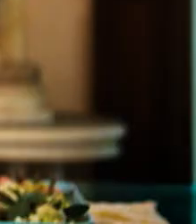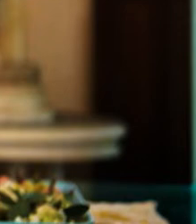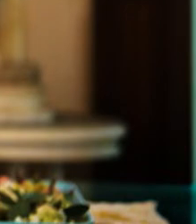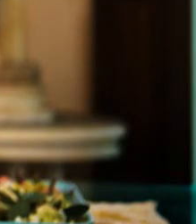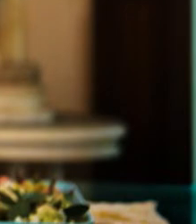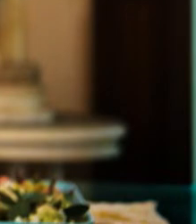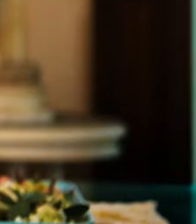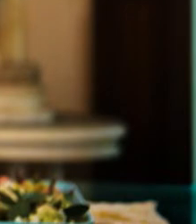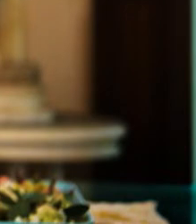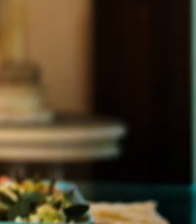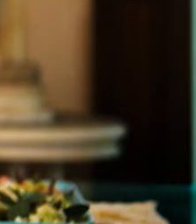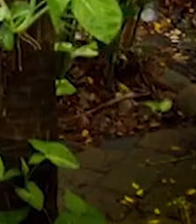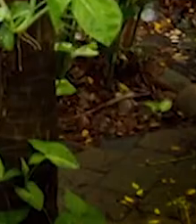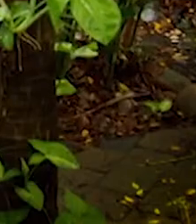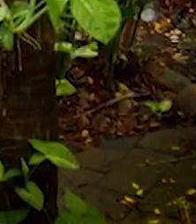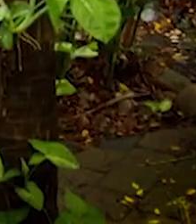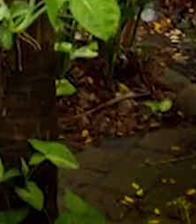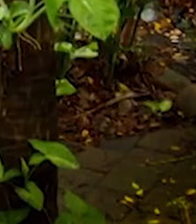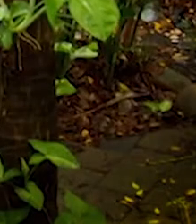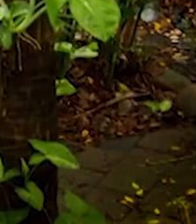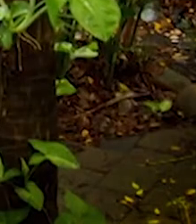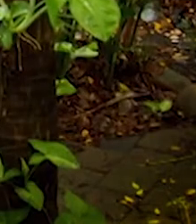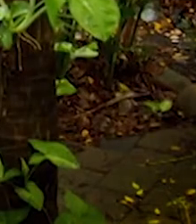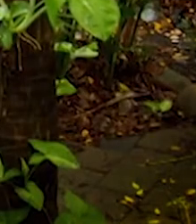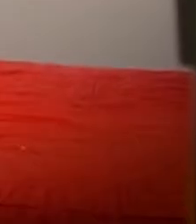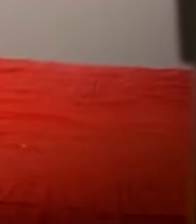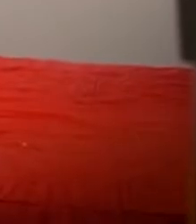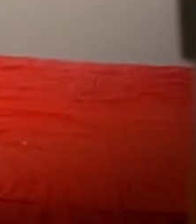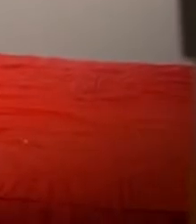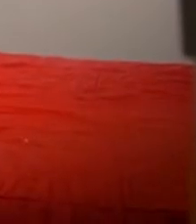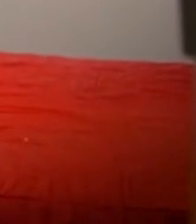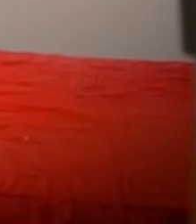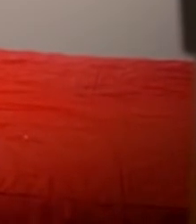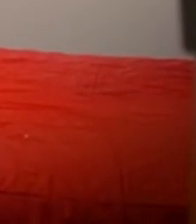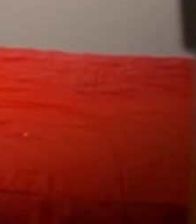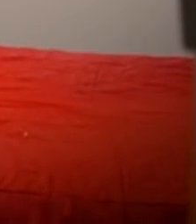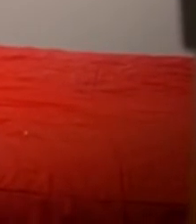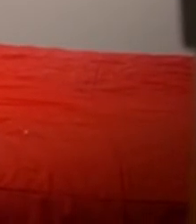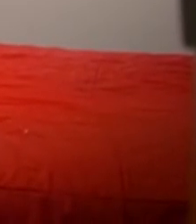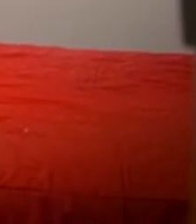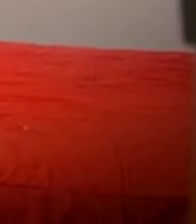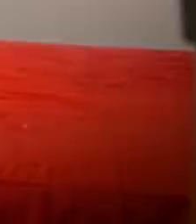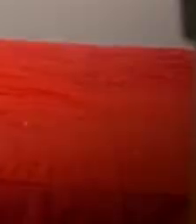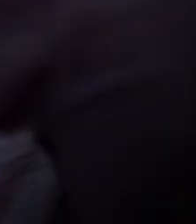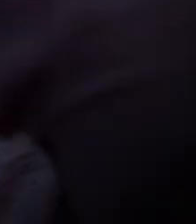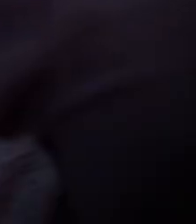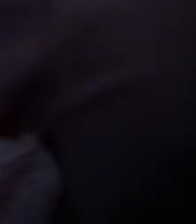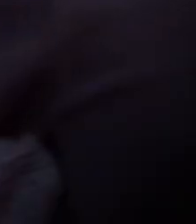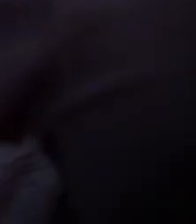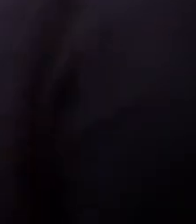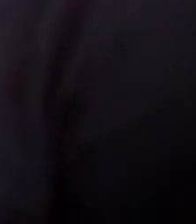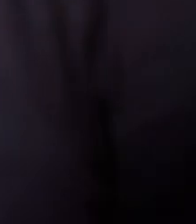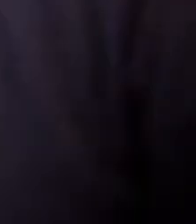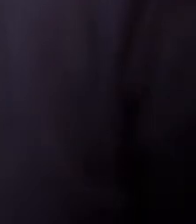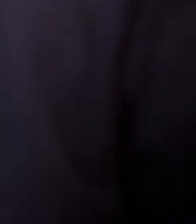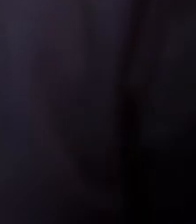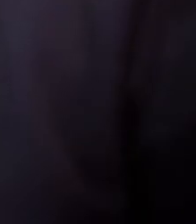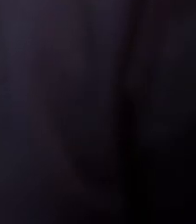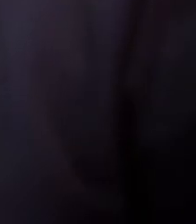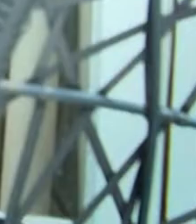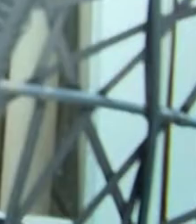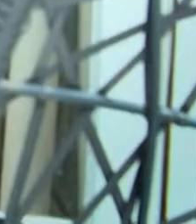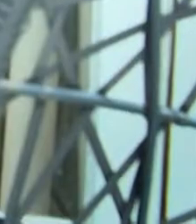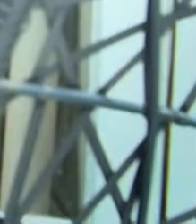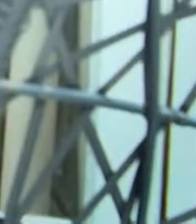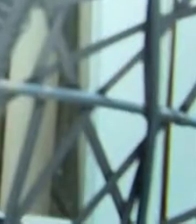The reason it works is the flexibility. It also opens up the sector to a broader group of support personnel.